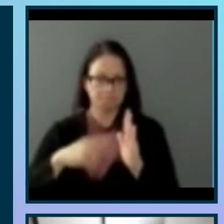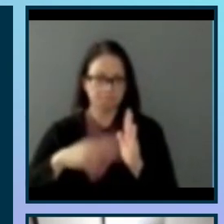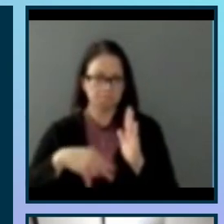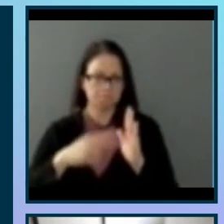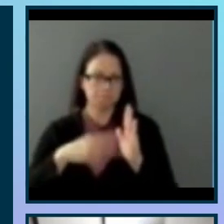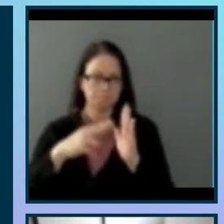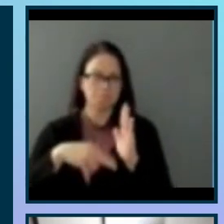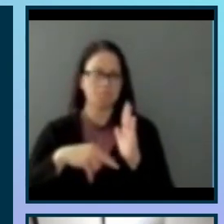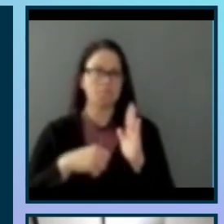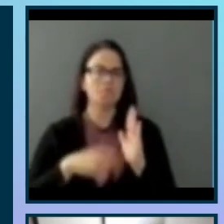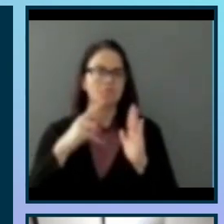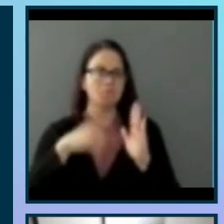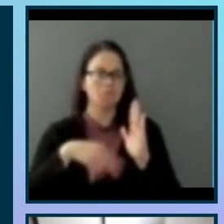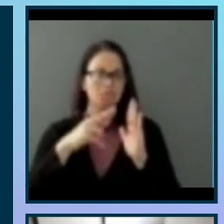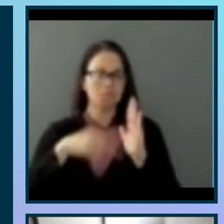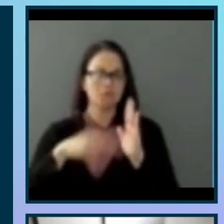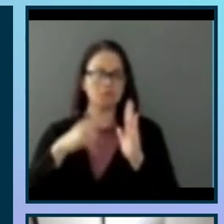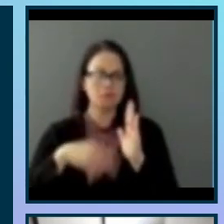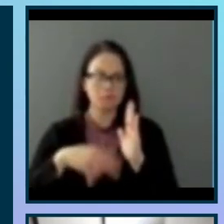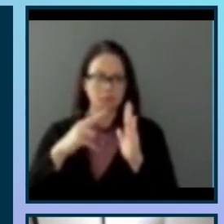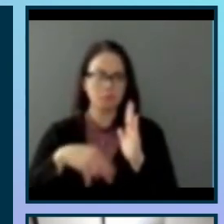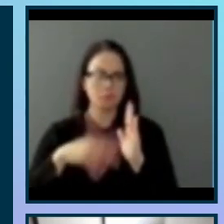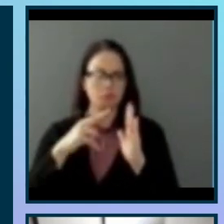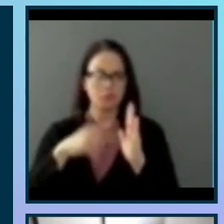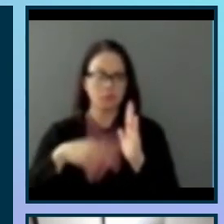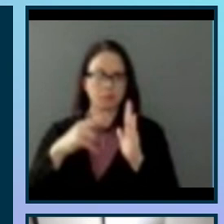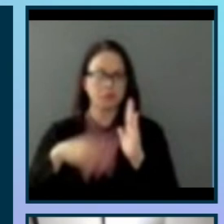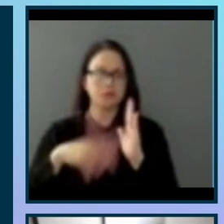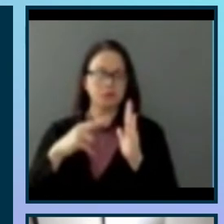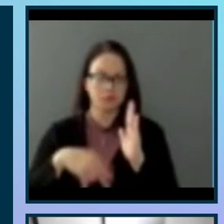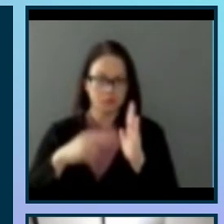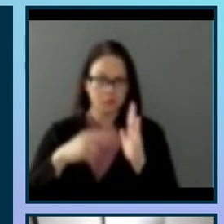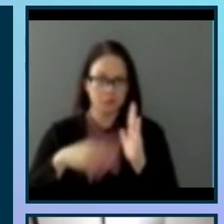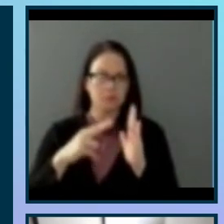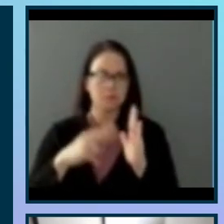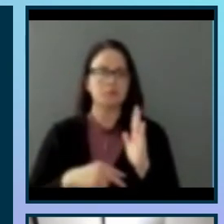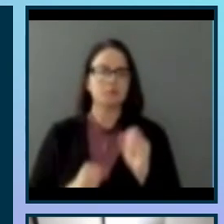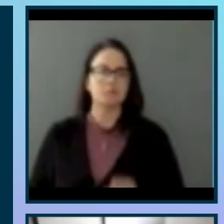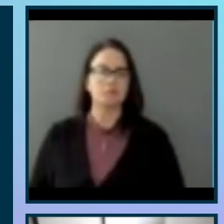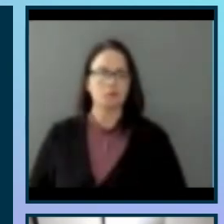soundscapes. They need an accessible education platform to visualize and analyze the sound data.